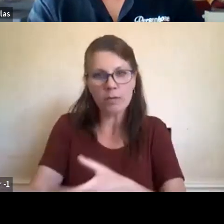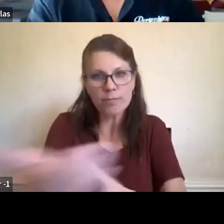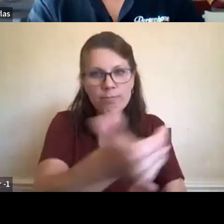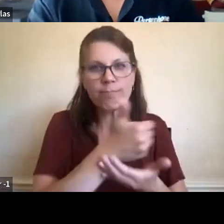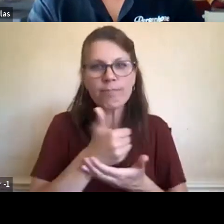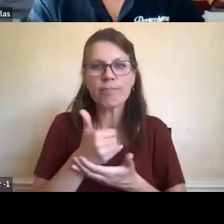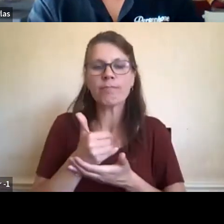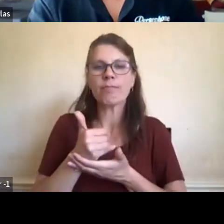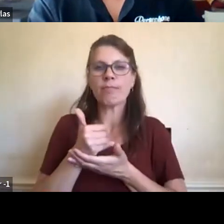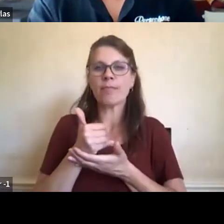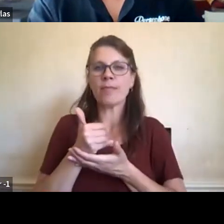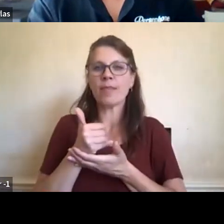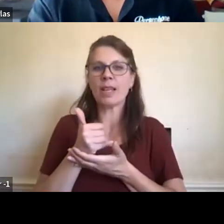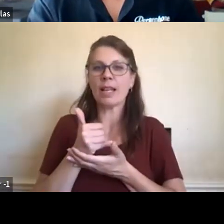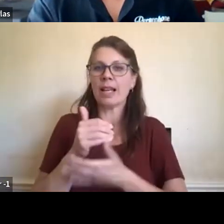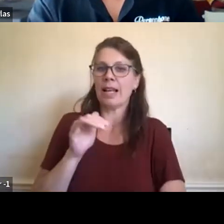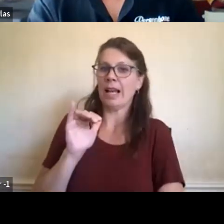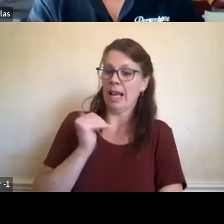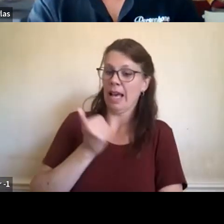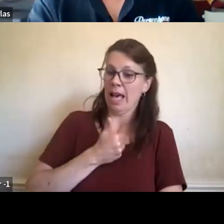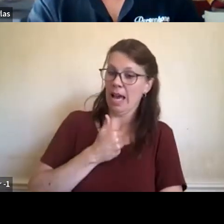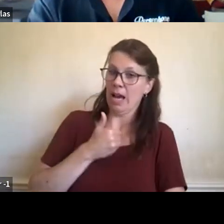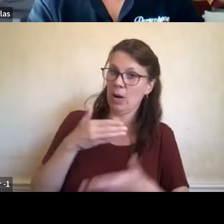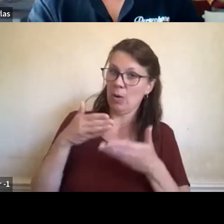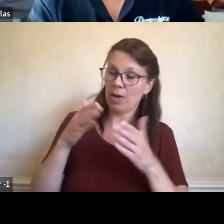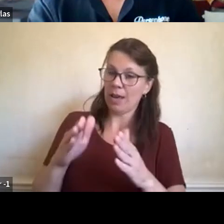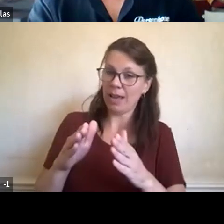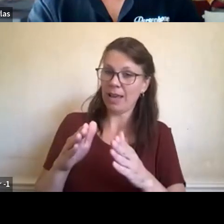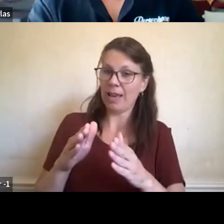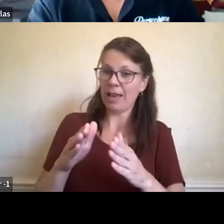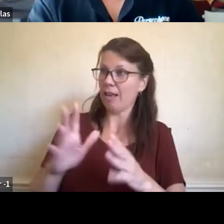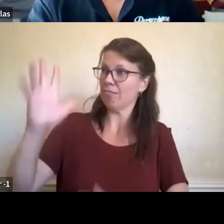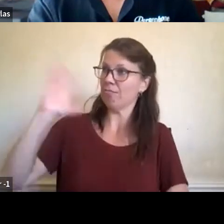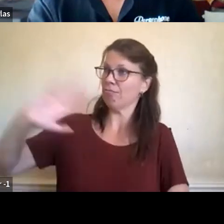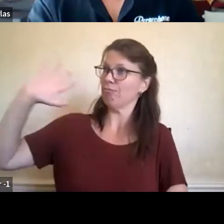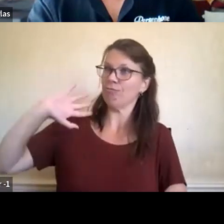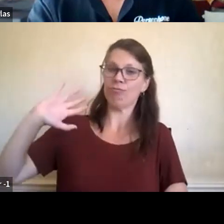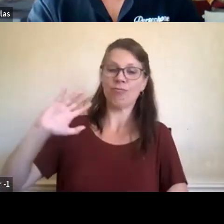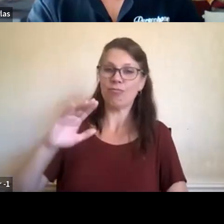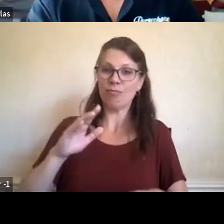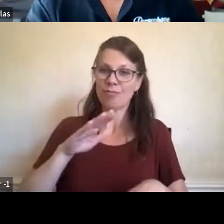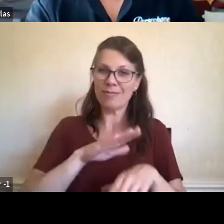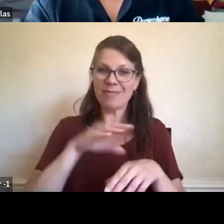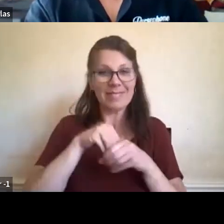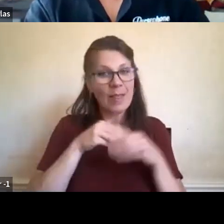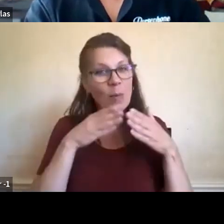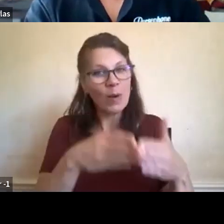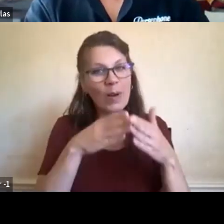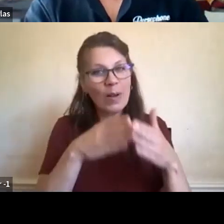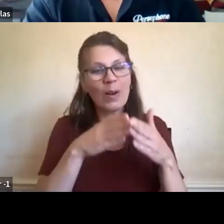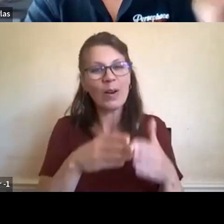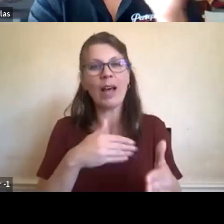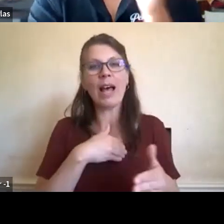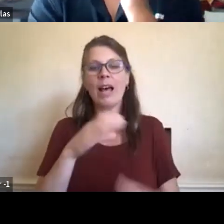people up and down this whole coast was through the ocean going canoe. And, uh, there's different styles of canoe, northern